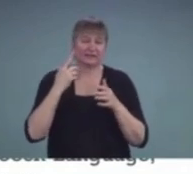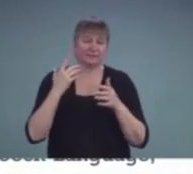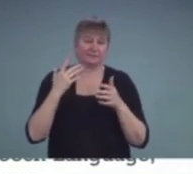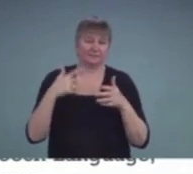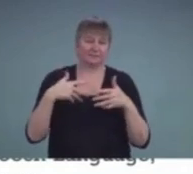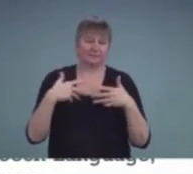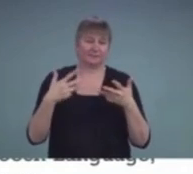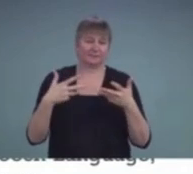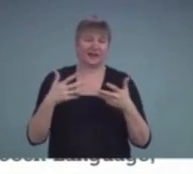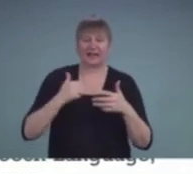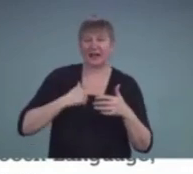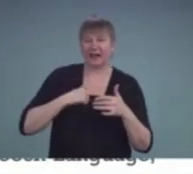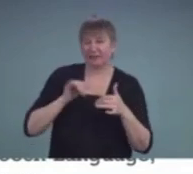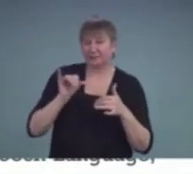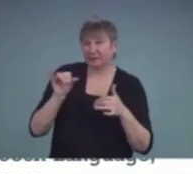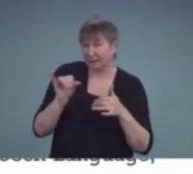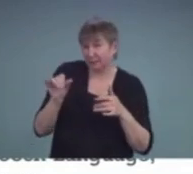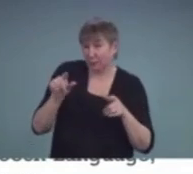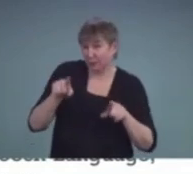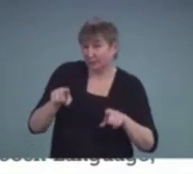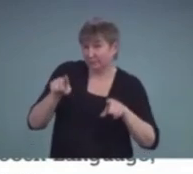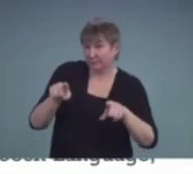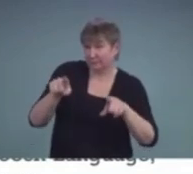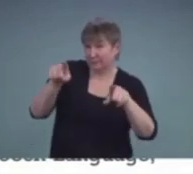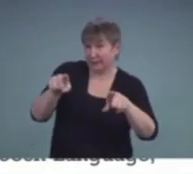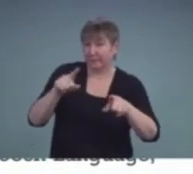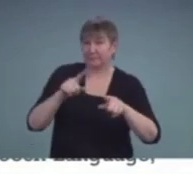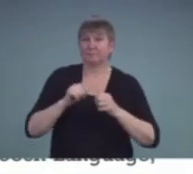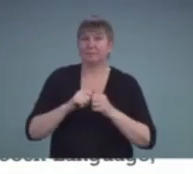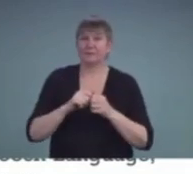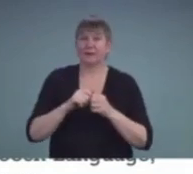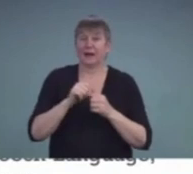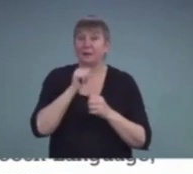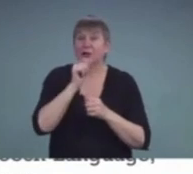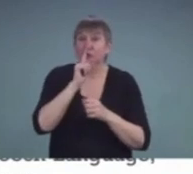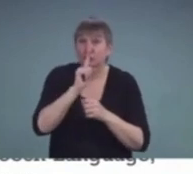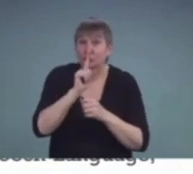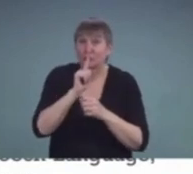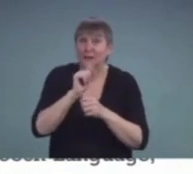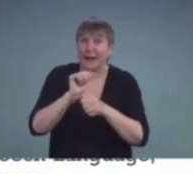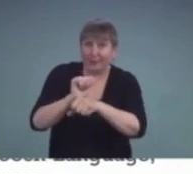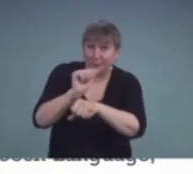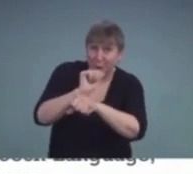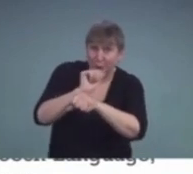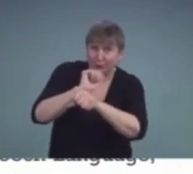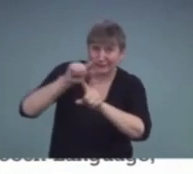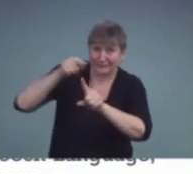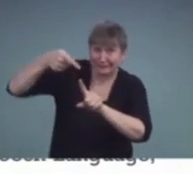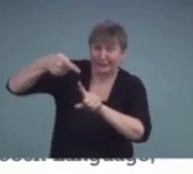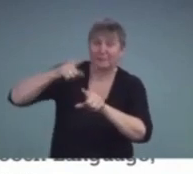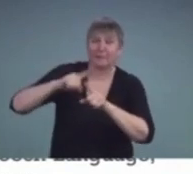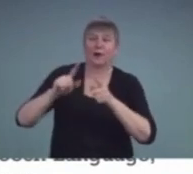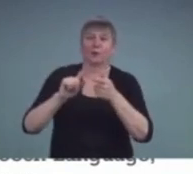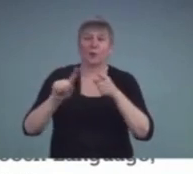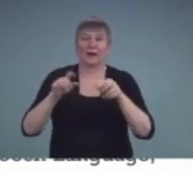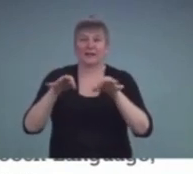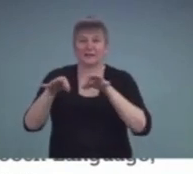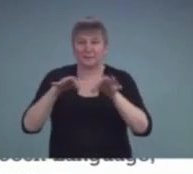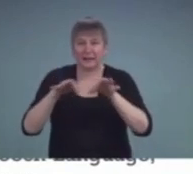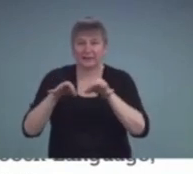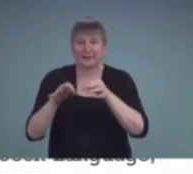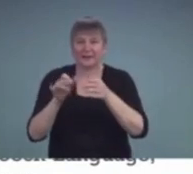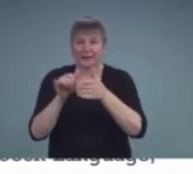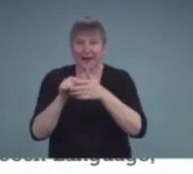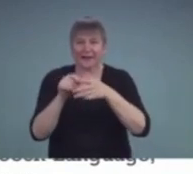Canada. So, I'm not specifically sure about Alberta, but assume that as I explain these, there will be a corollary type